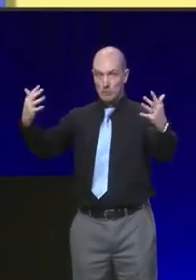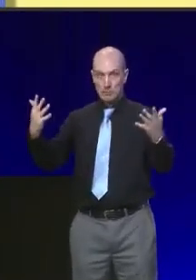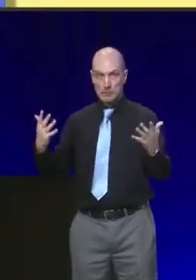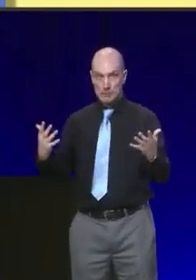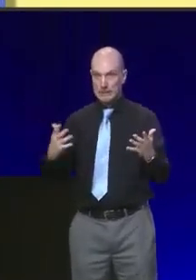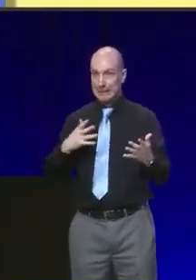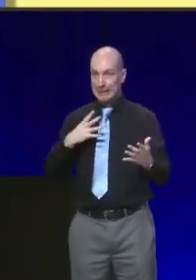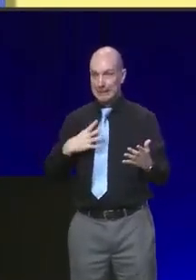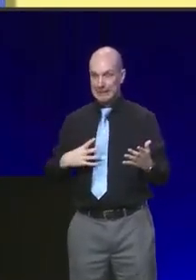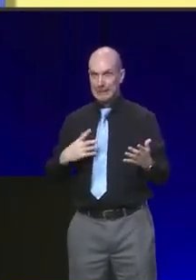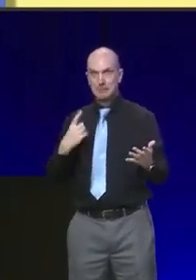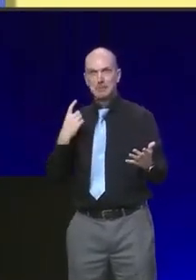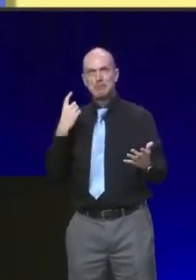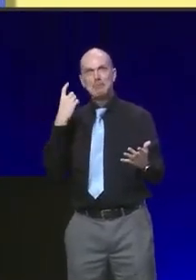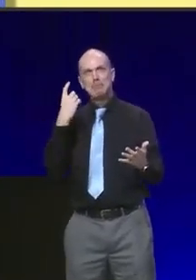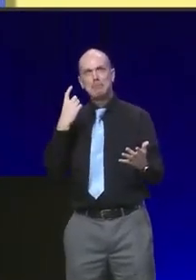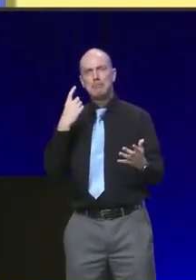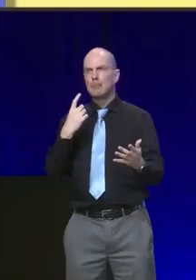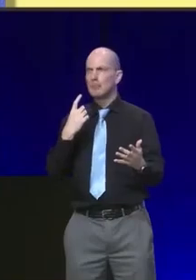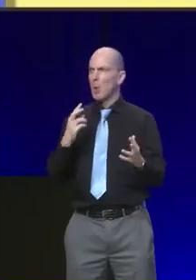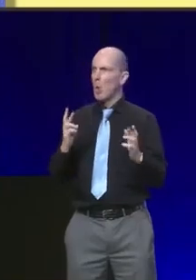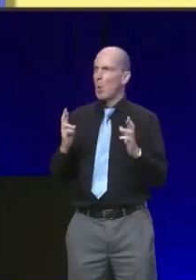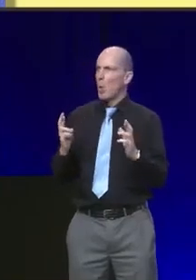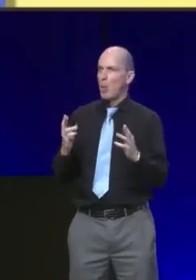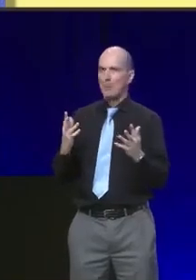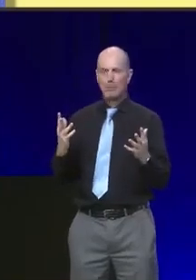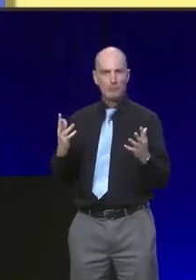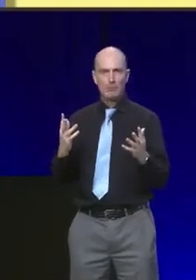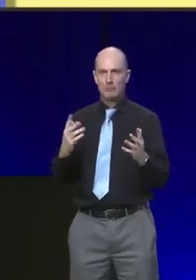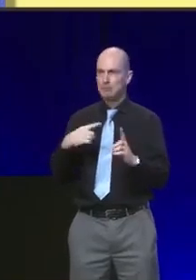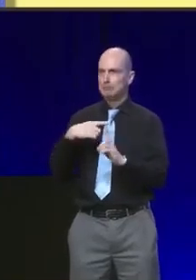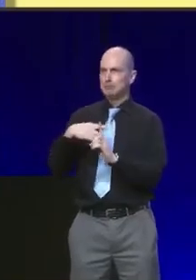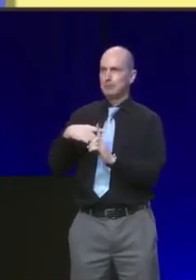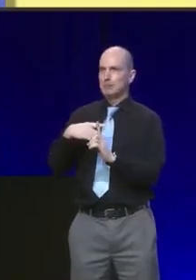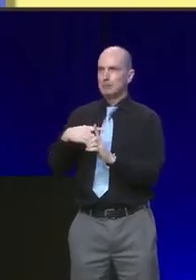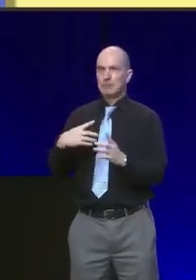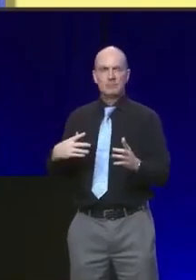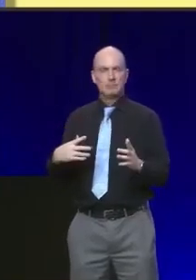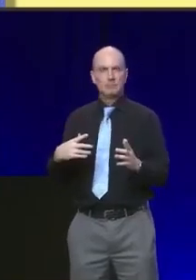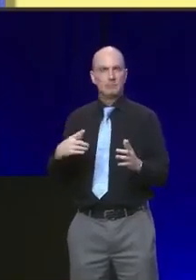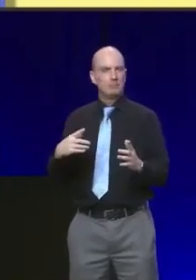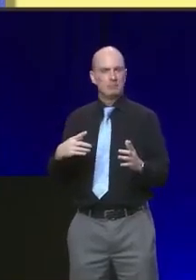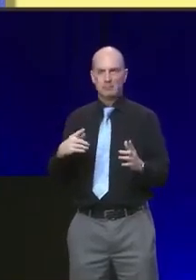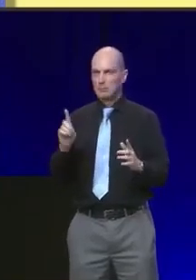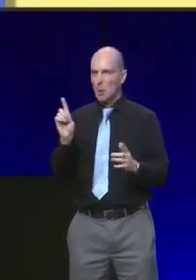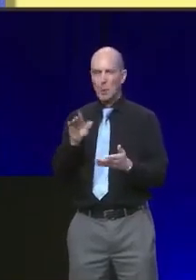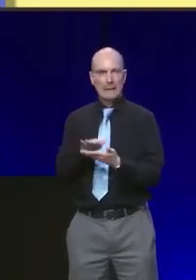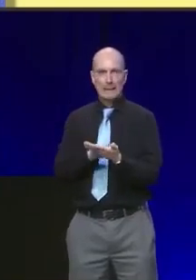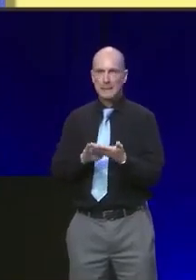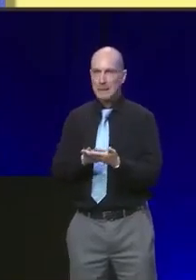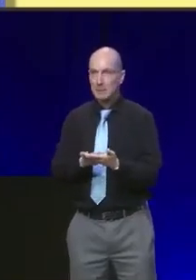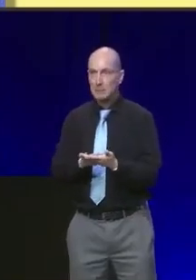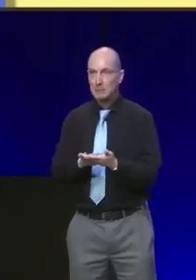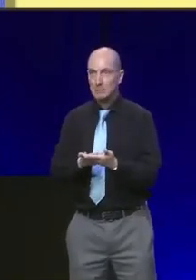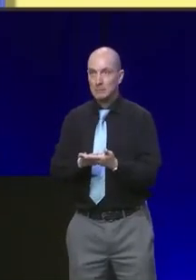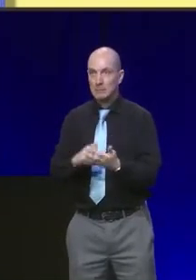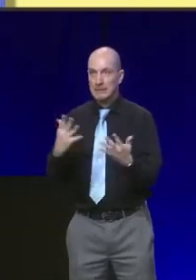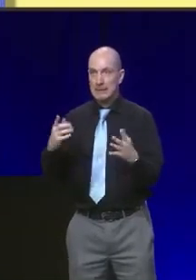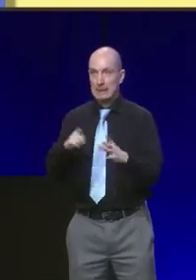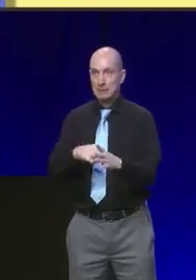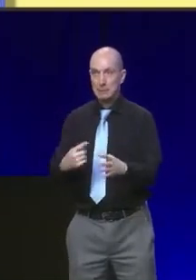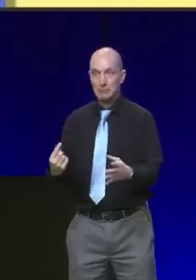what hope, optimism and a sense of possibility feel like, cast your minds back a decade.